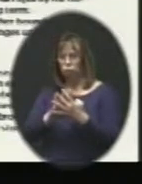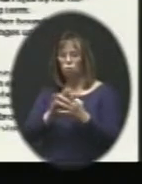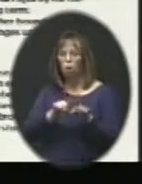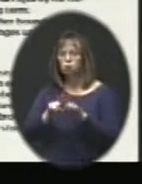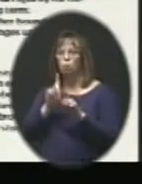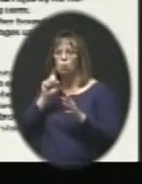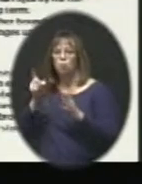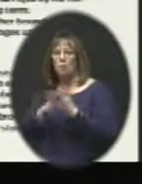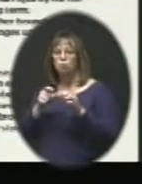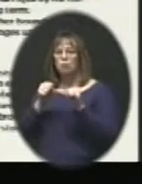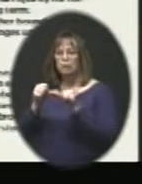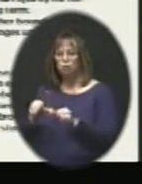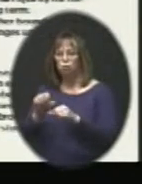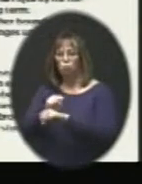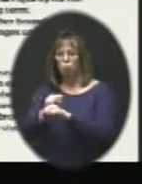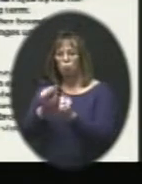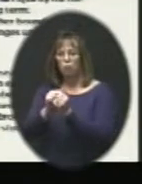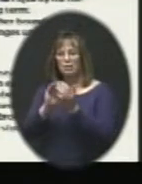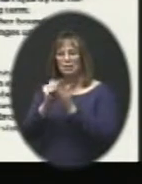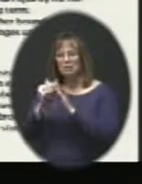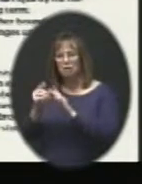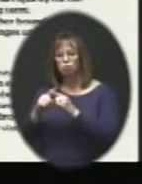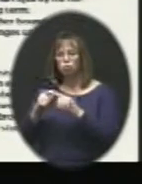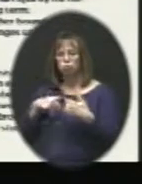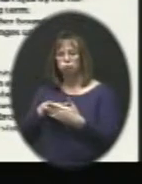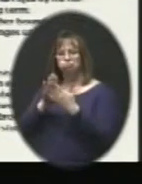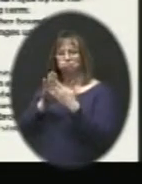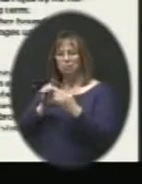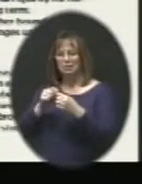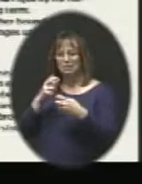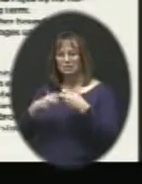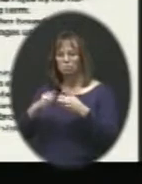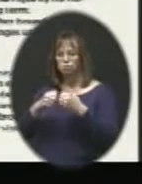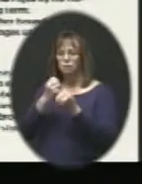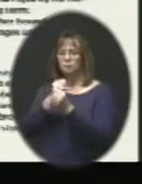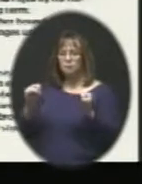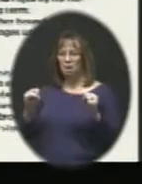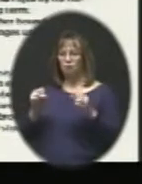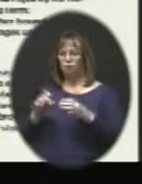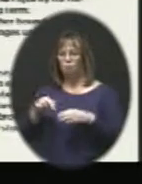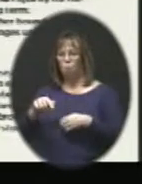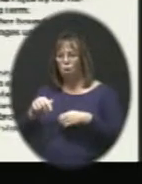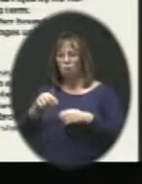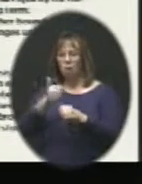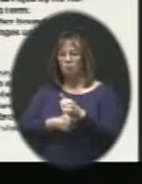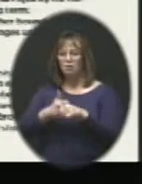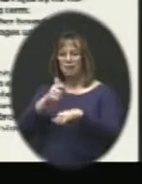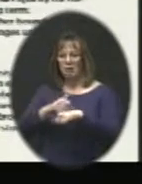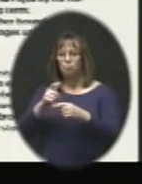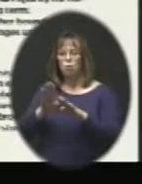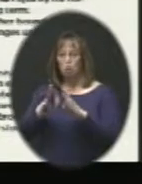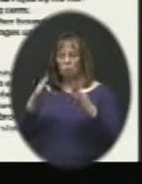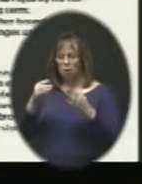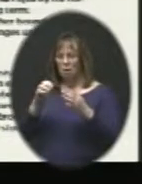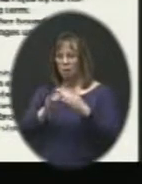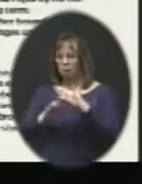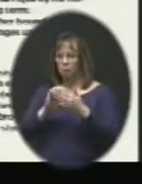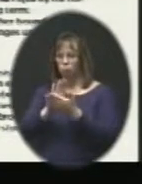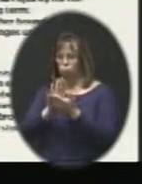going to continue to need to work with the city to address this issue of safe passage as we do every time we open an elementary school.